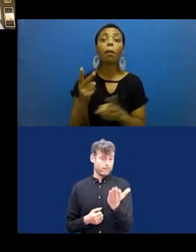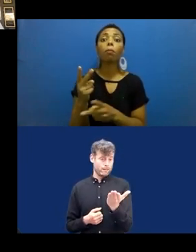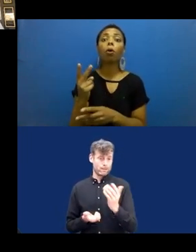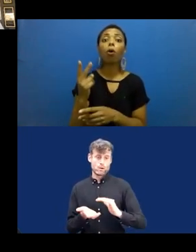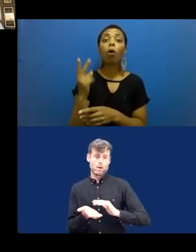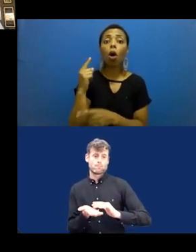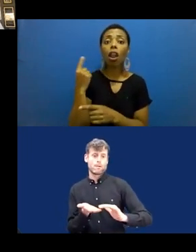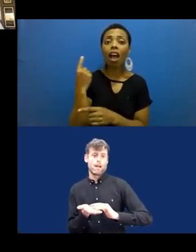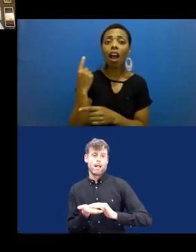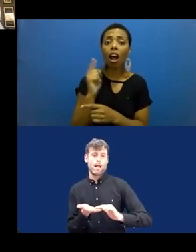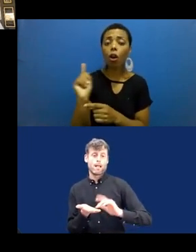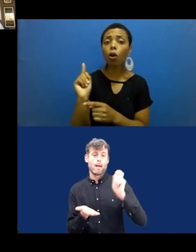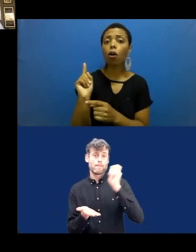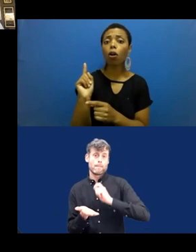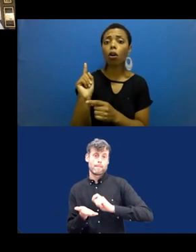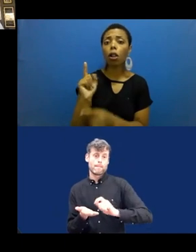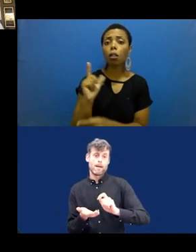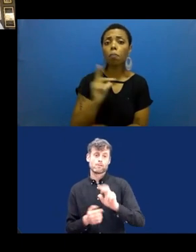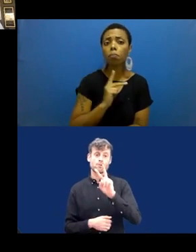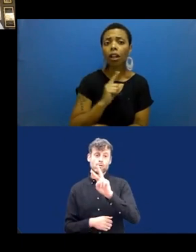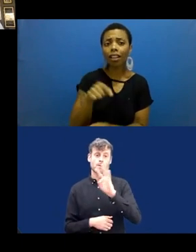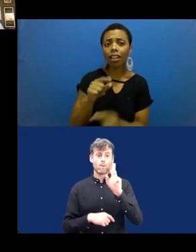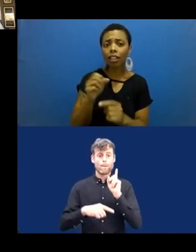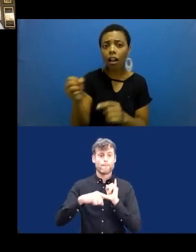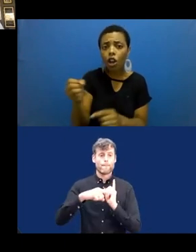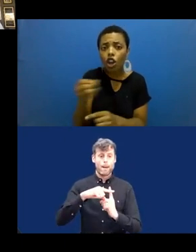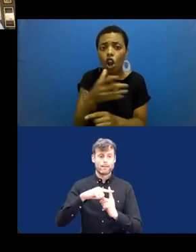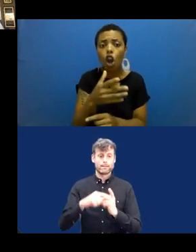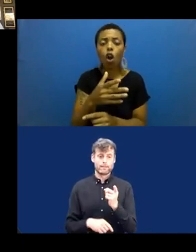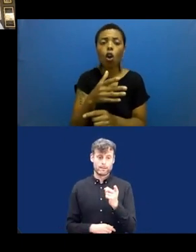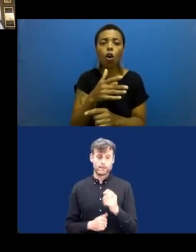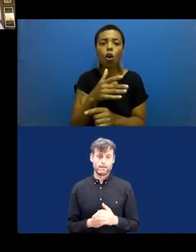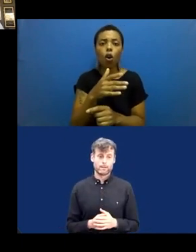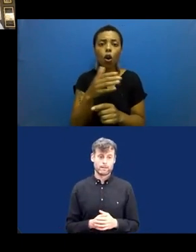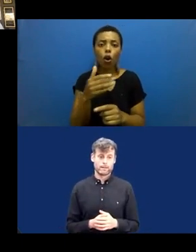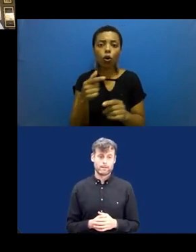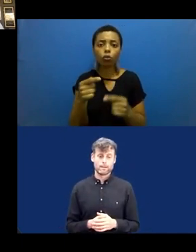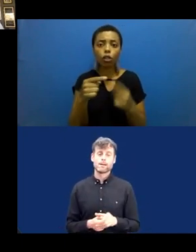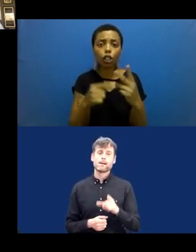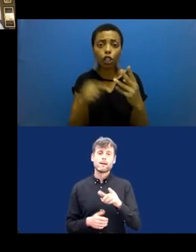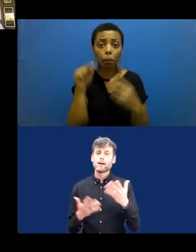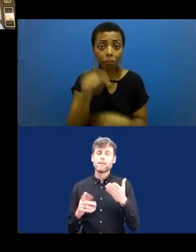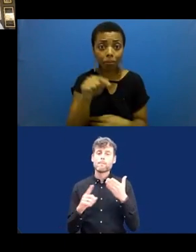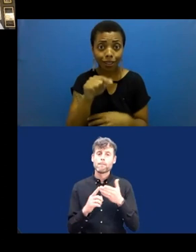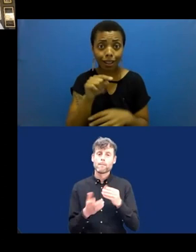is a new version of the Bryton NoteTaker project.